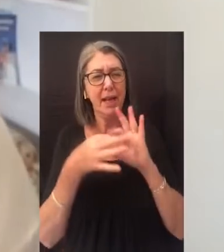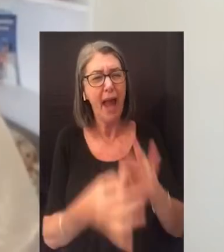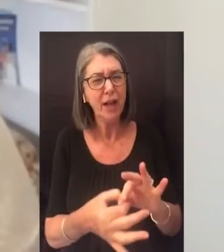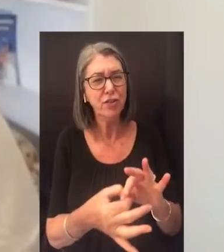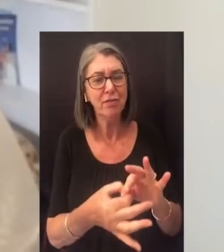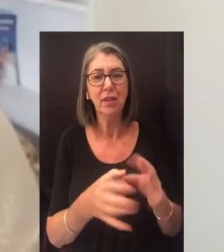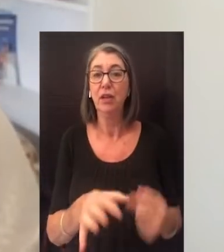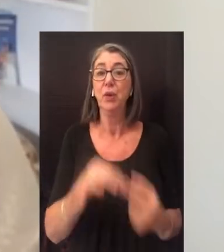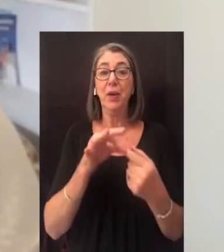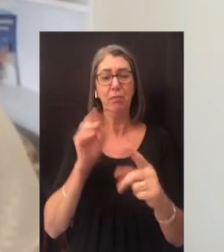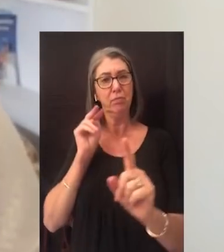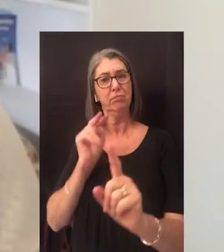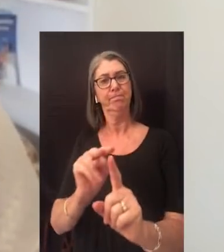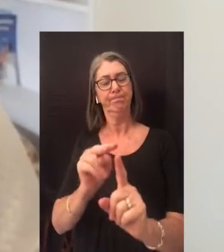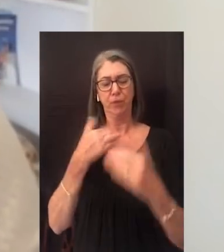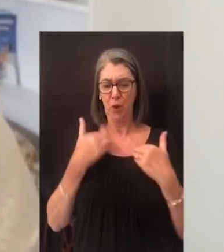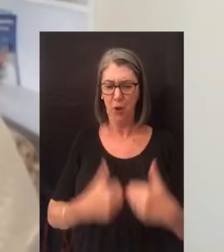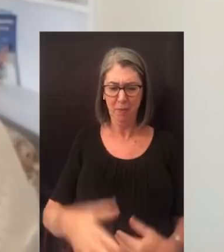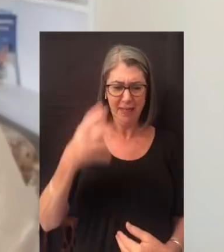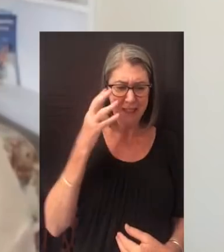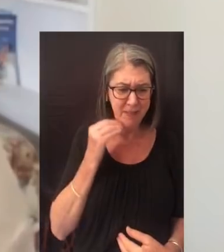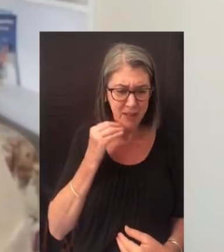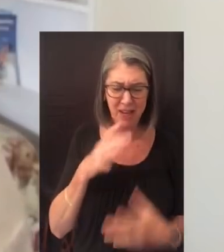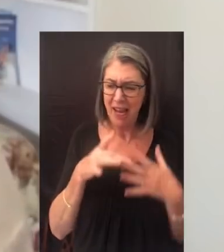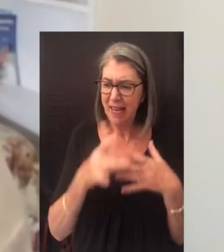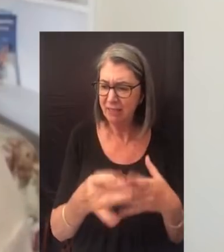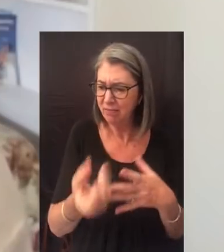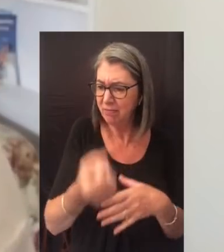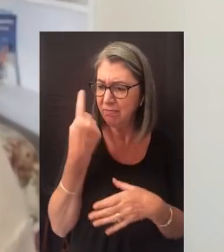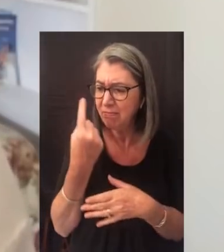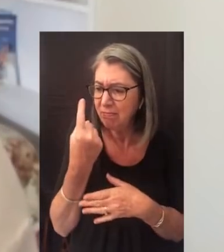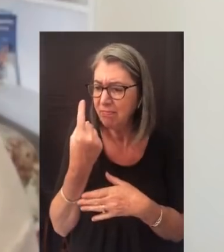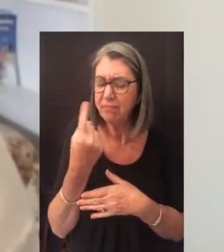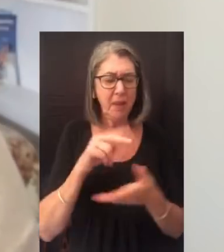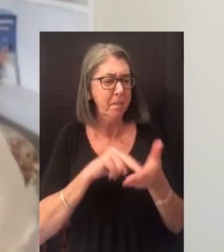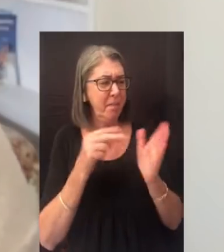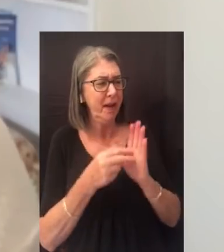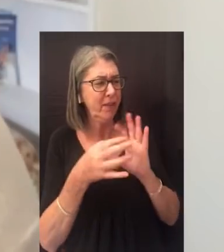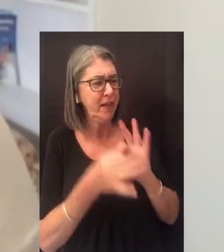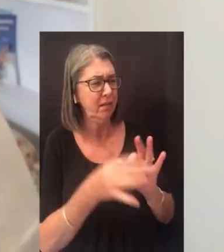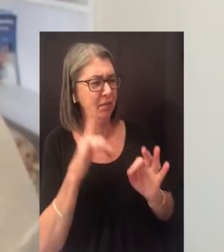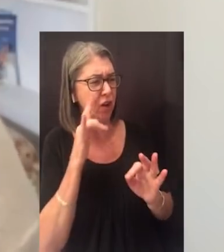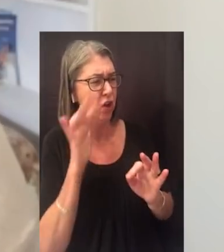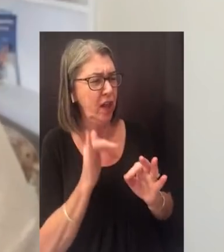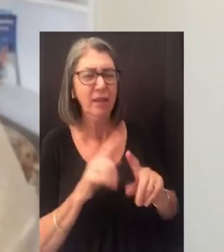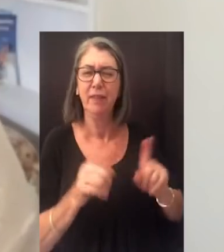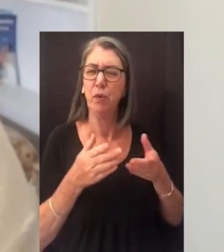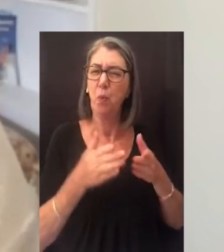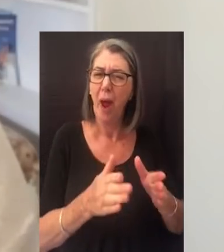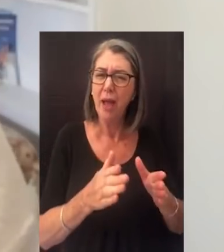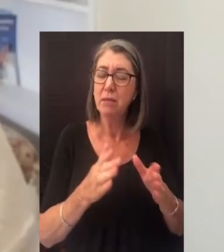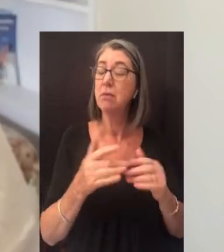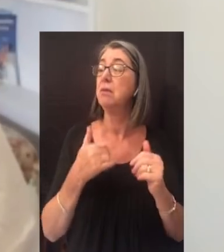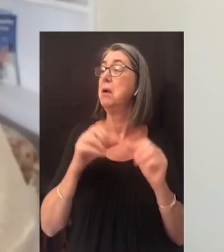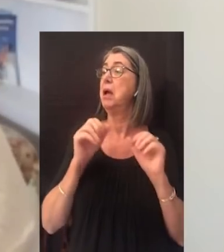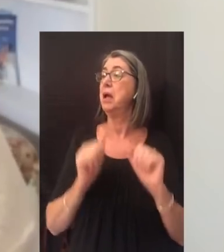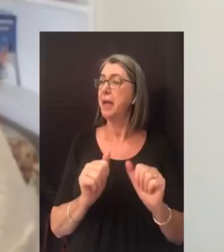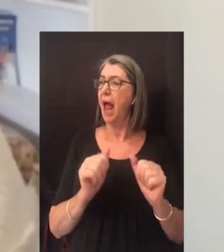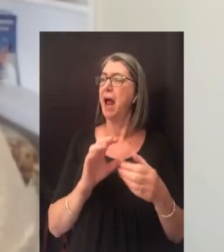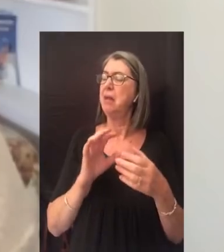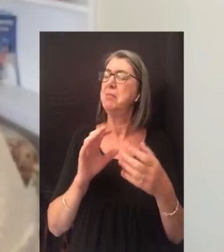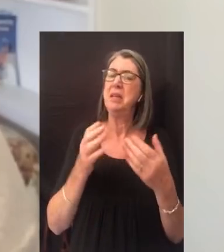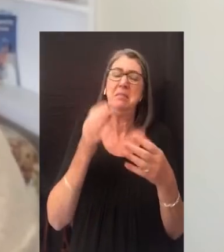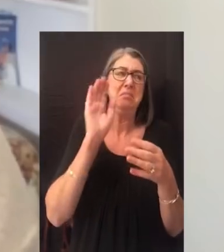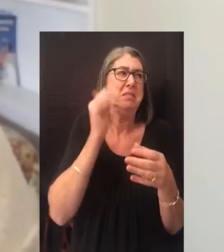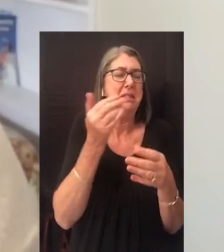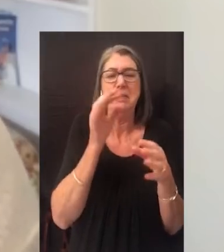Our unique perspective of the human experience leads us to understand meaningful connection in many ways. These connections can be